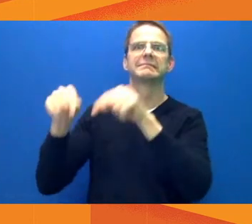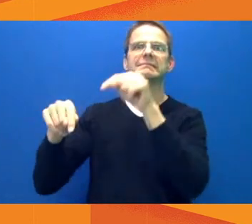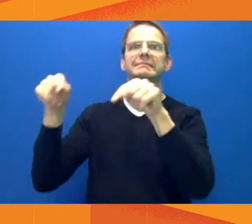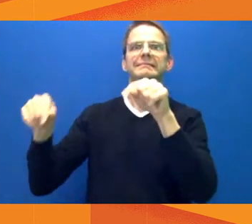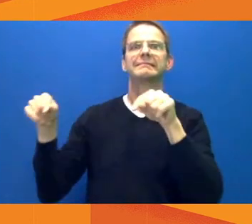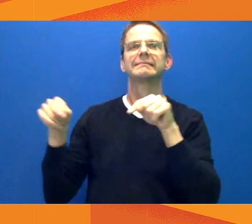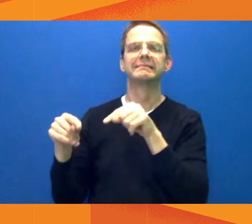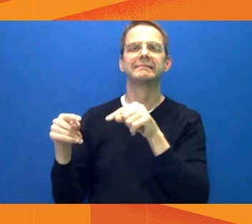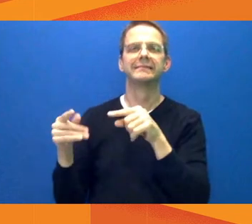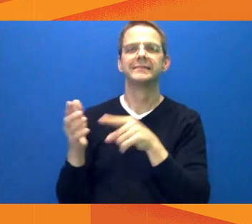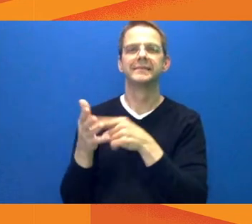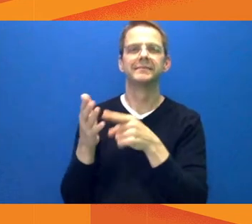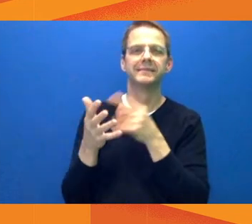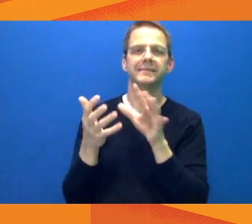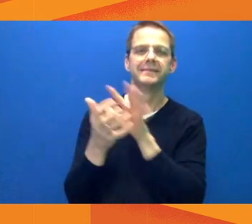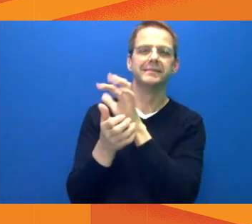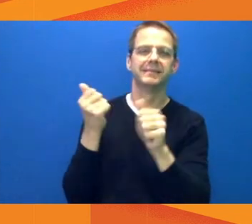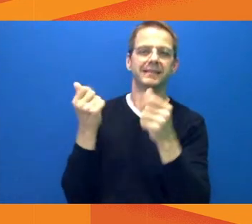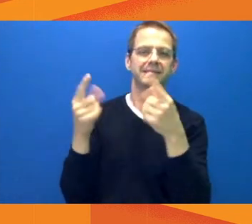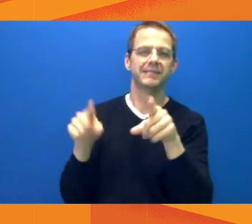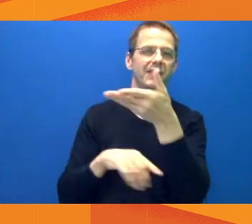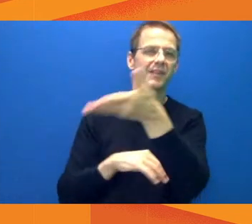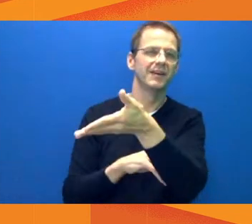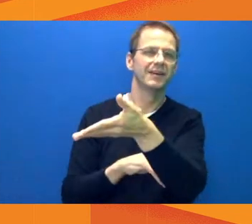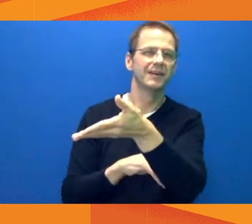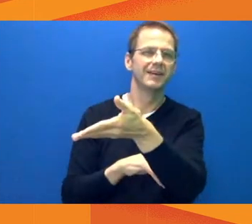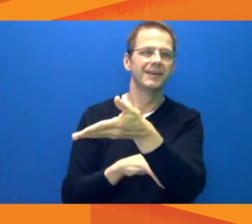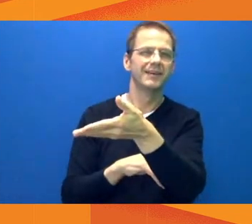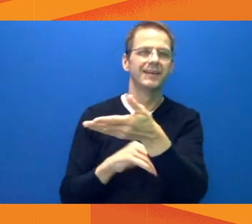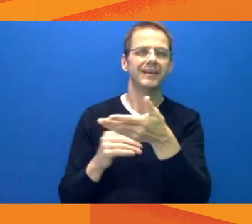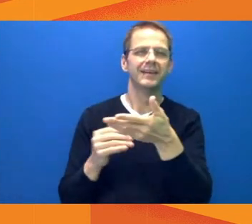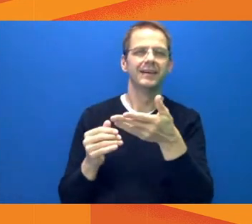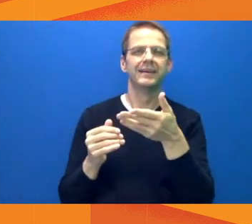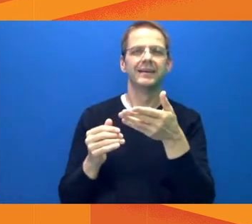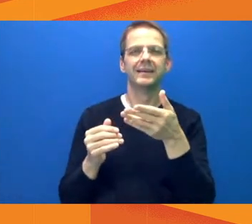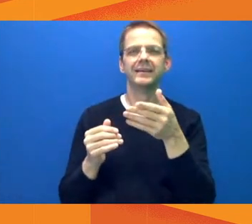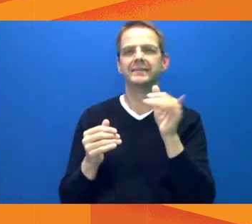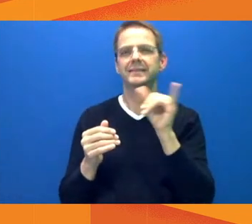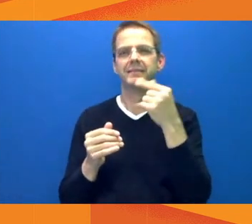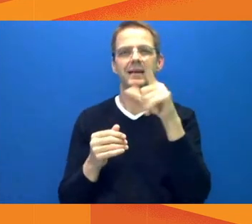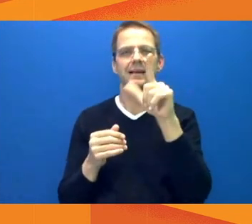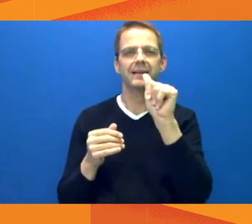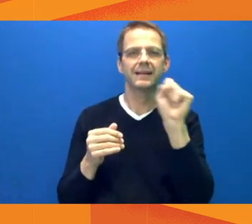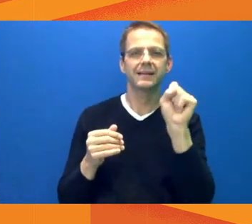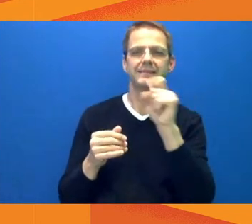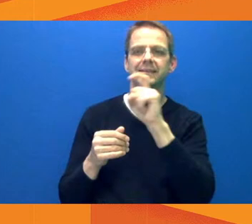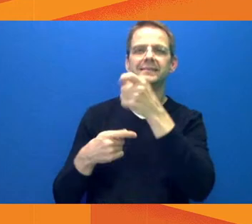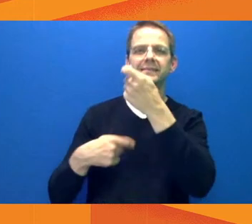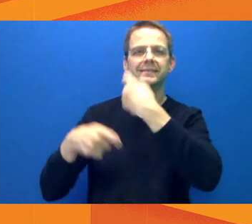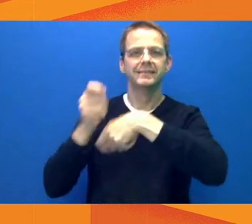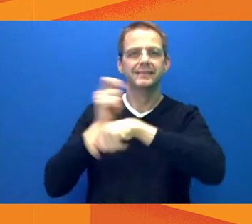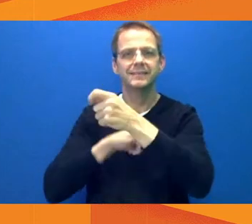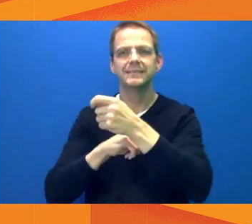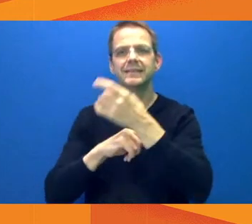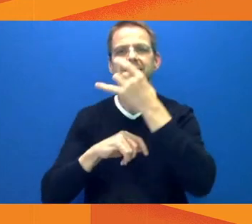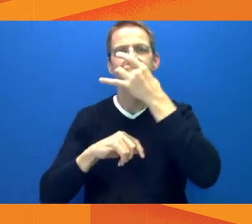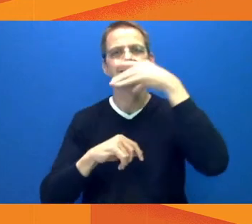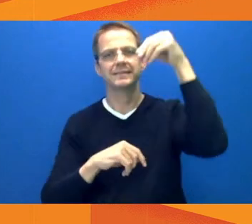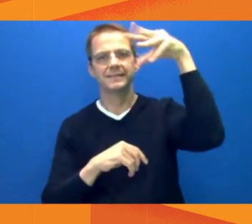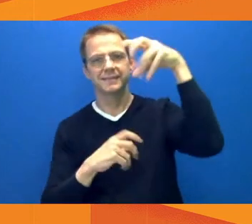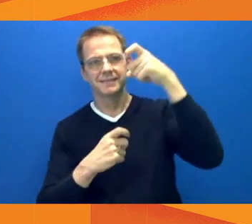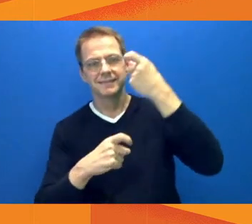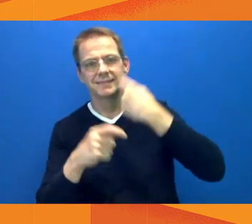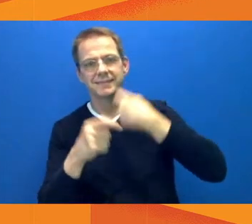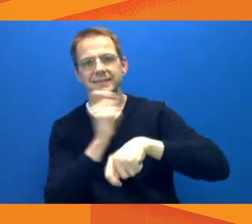And there is some glass to replace. There are some fixtures to replace. But